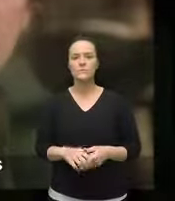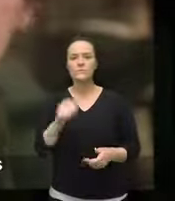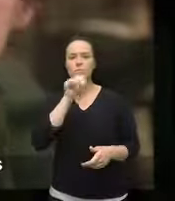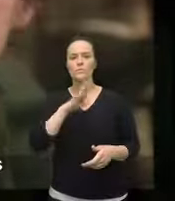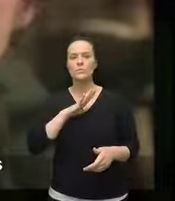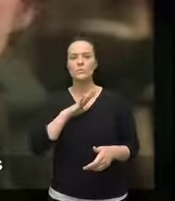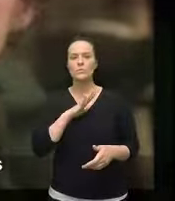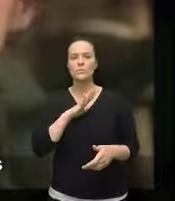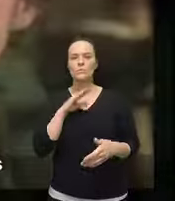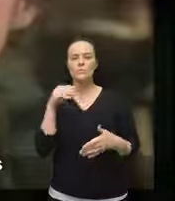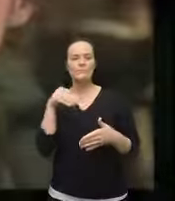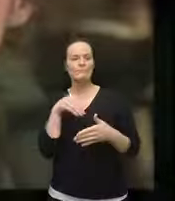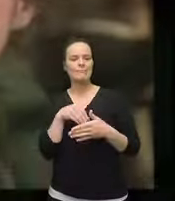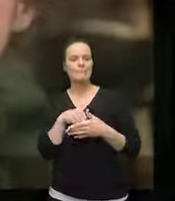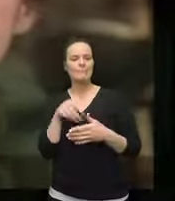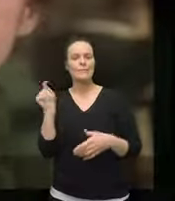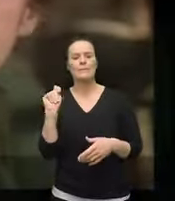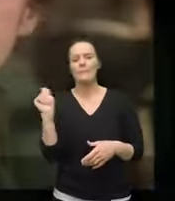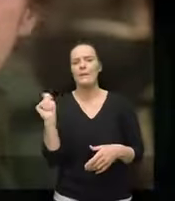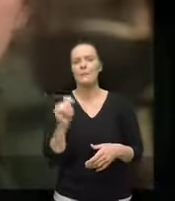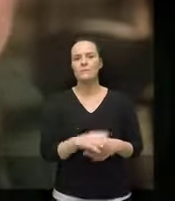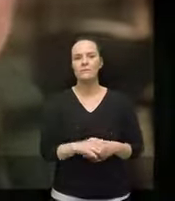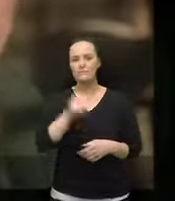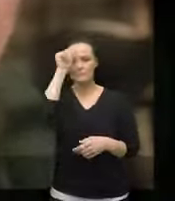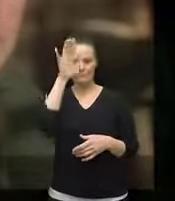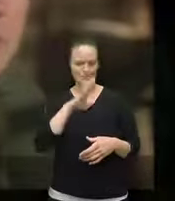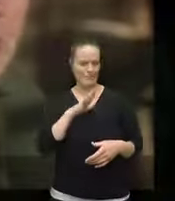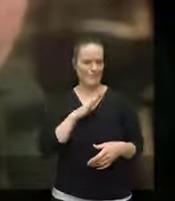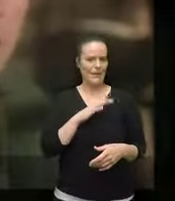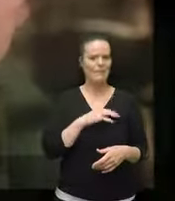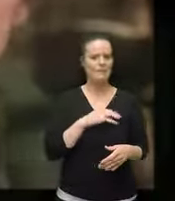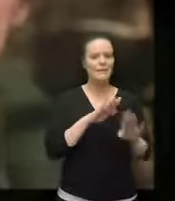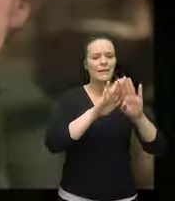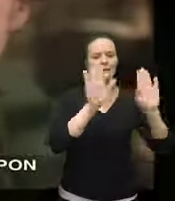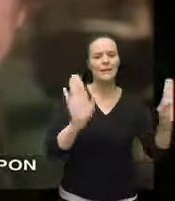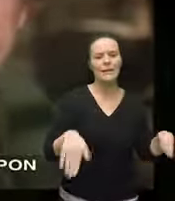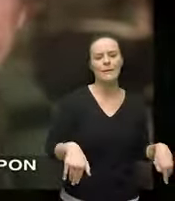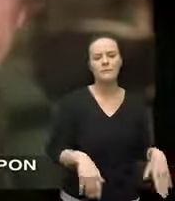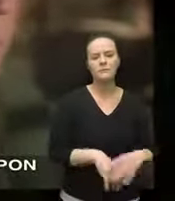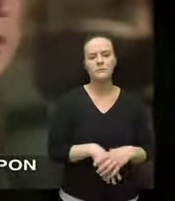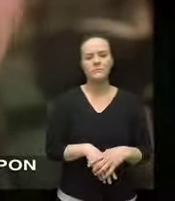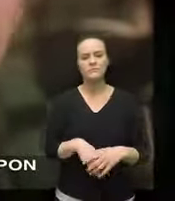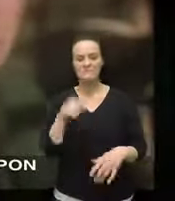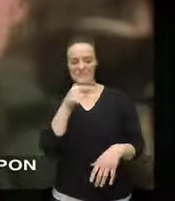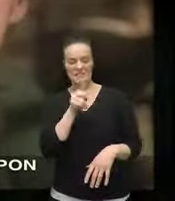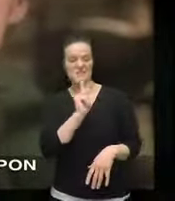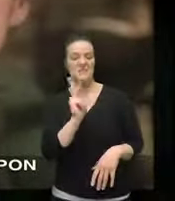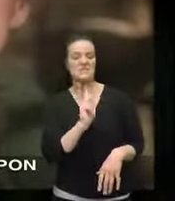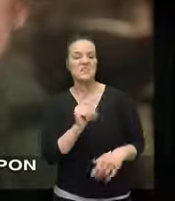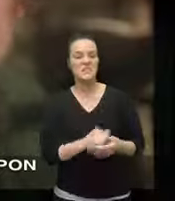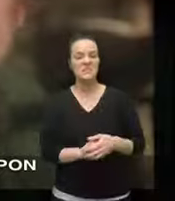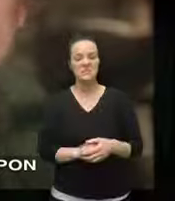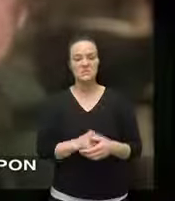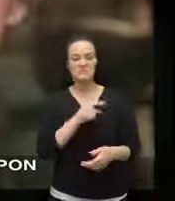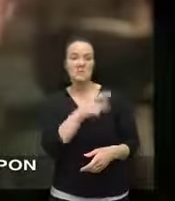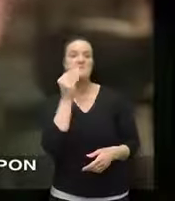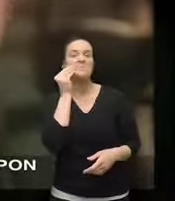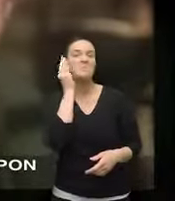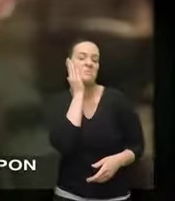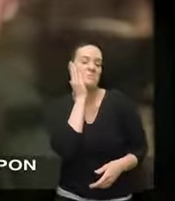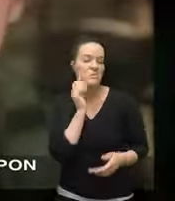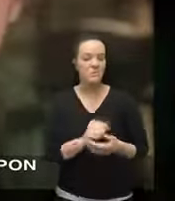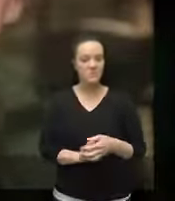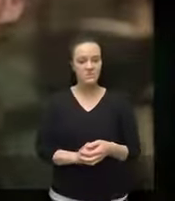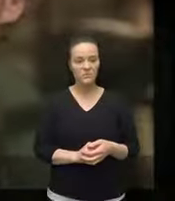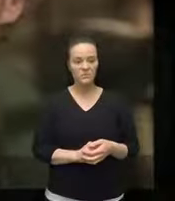wait upon the ladies at their toilet it will enter the house of every gentleman watch over his cellar wait